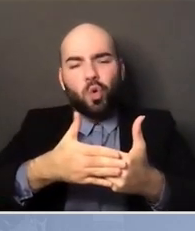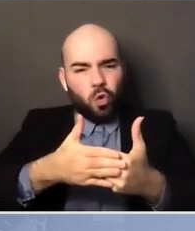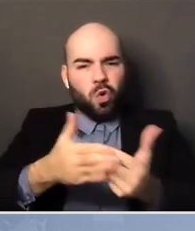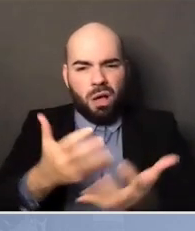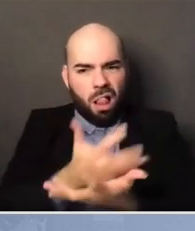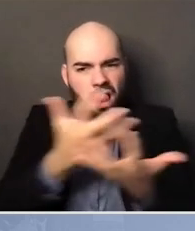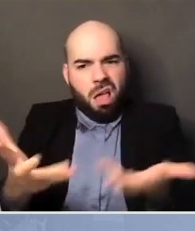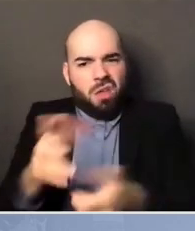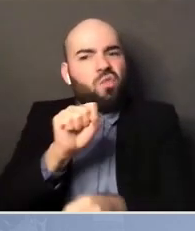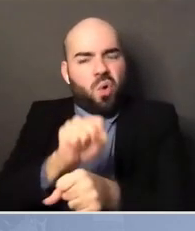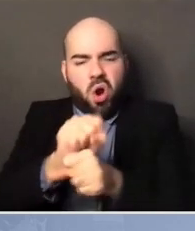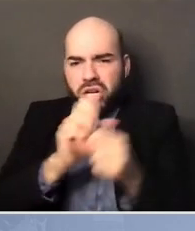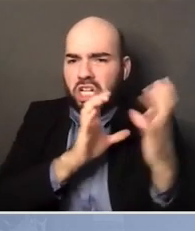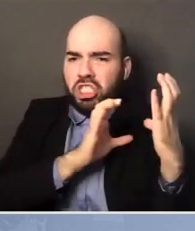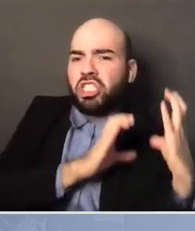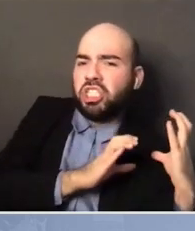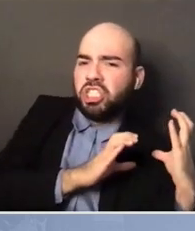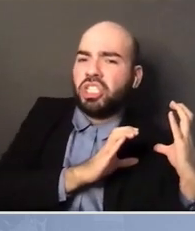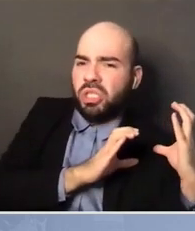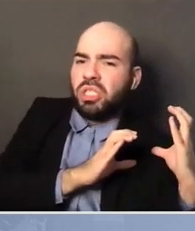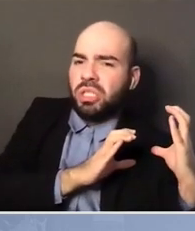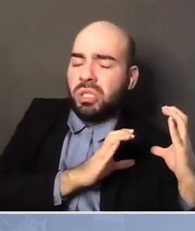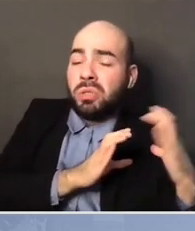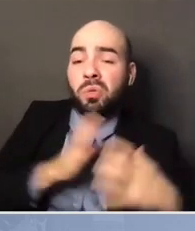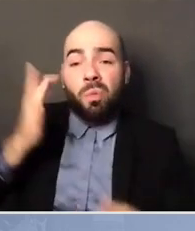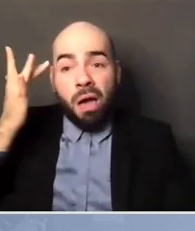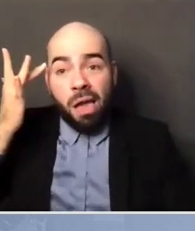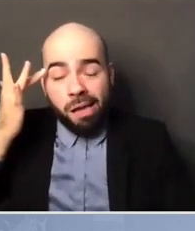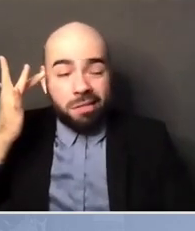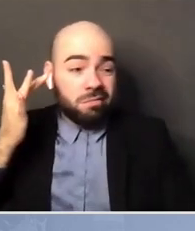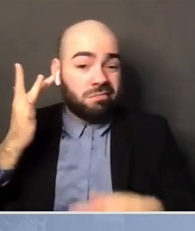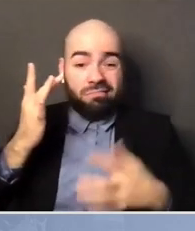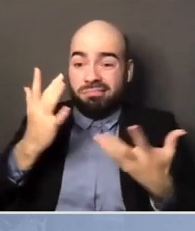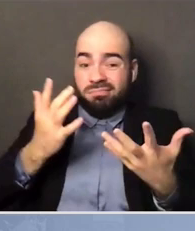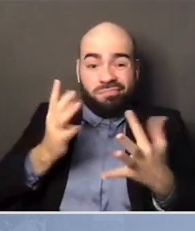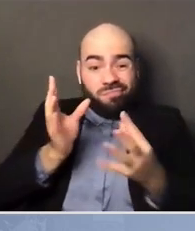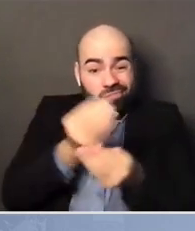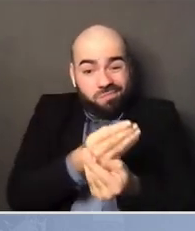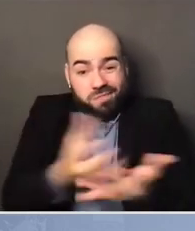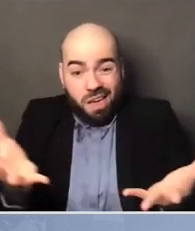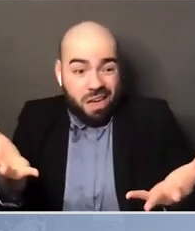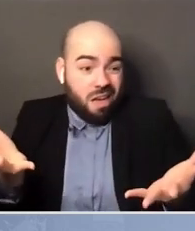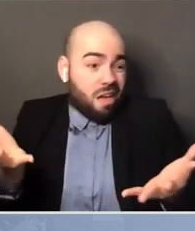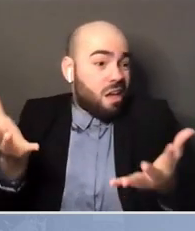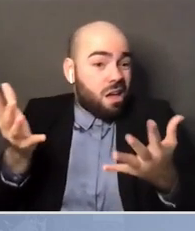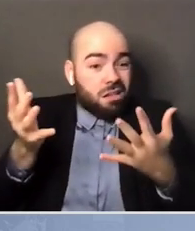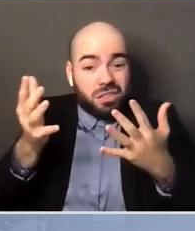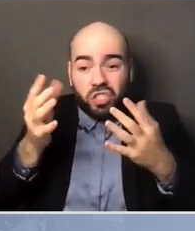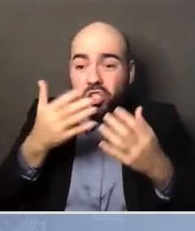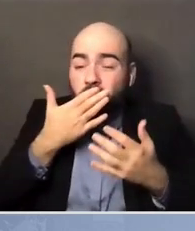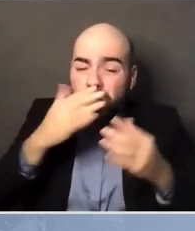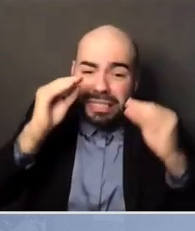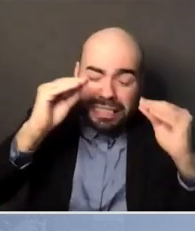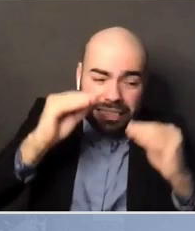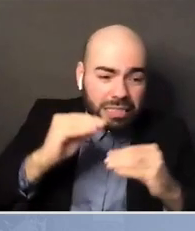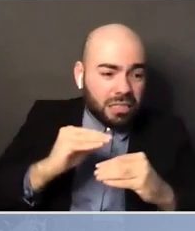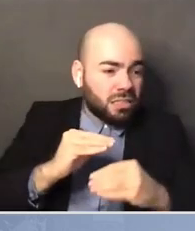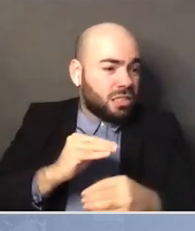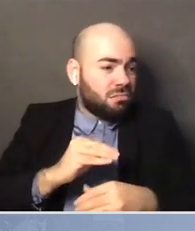education curriculum on citizenship.